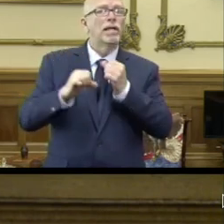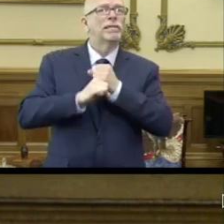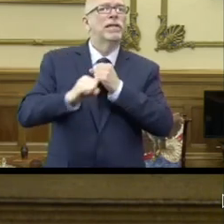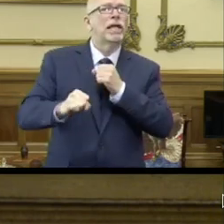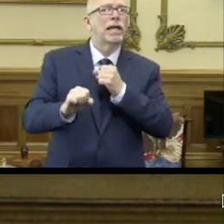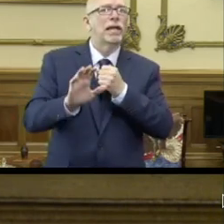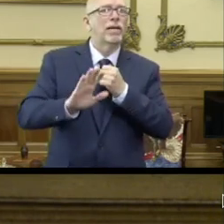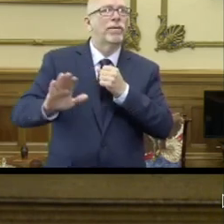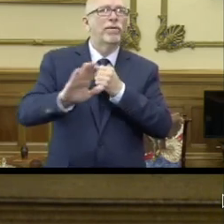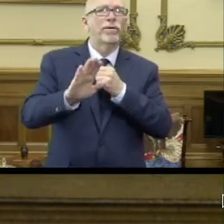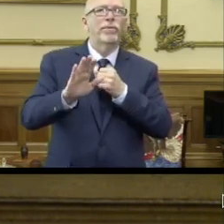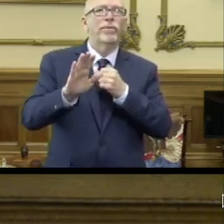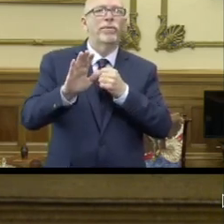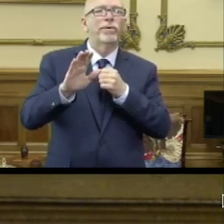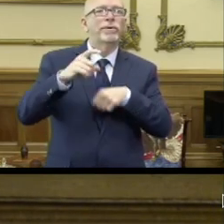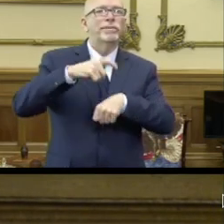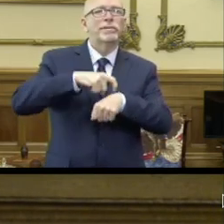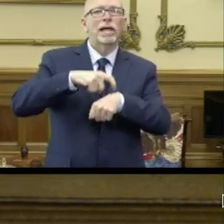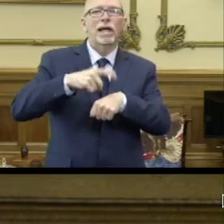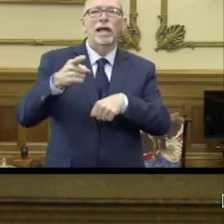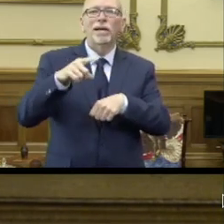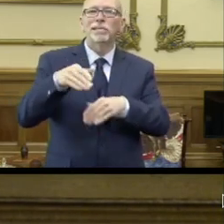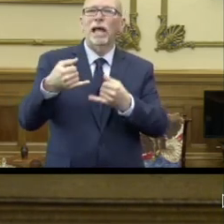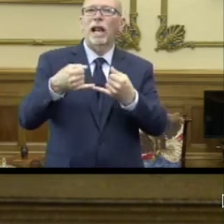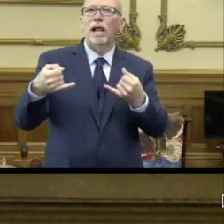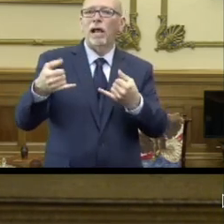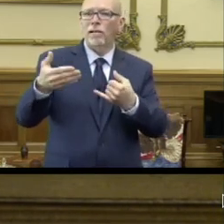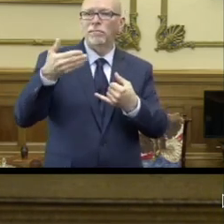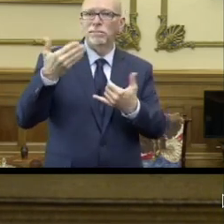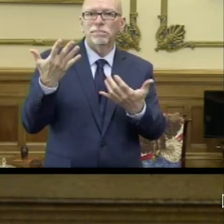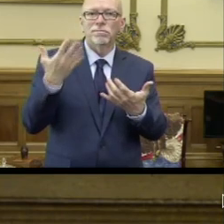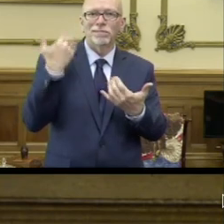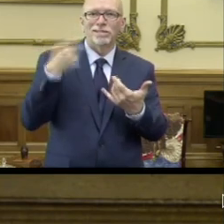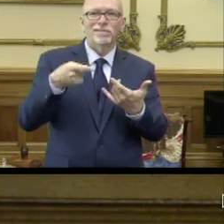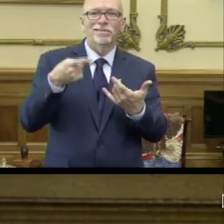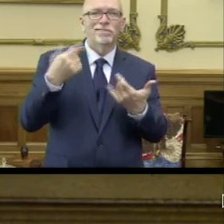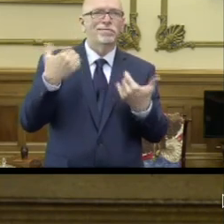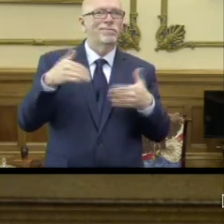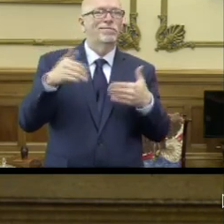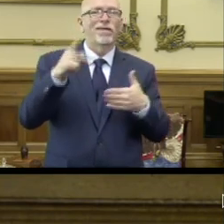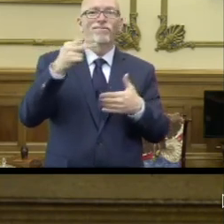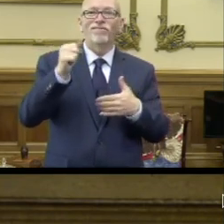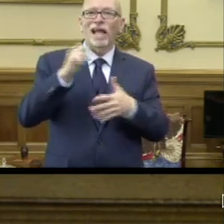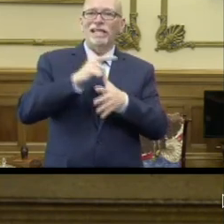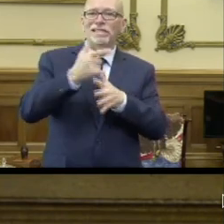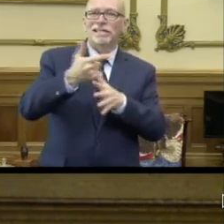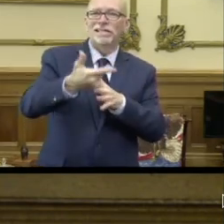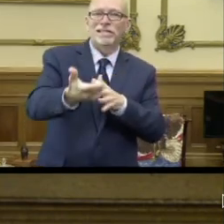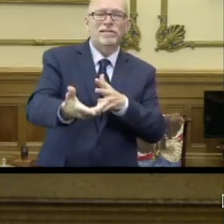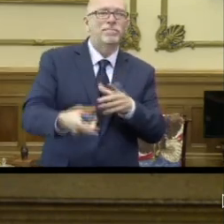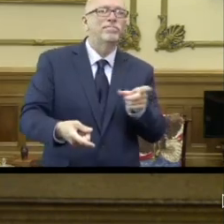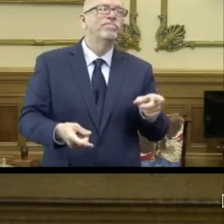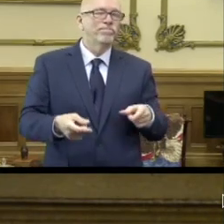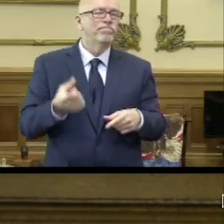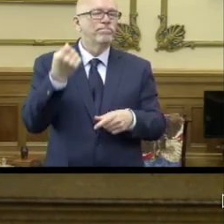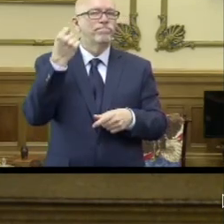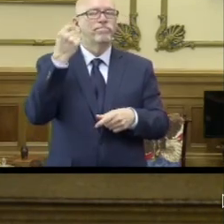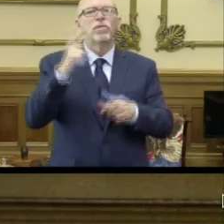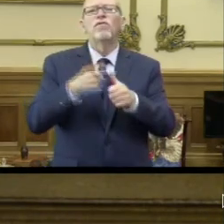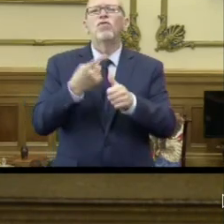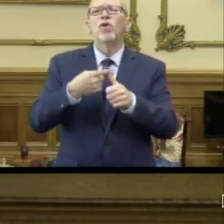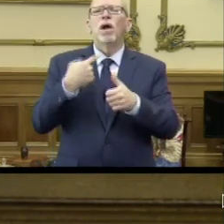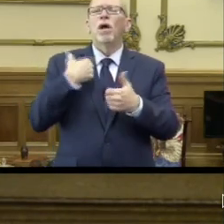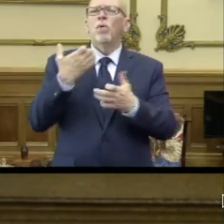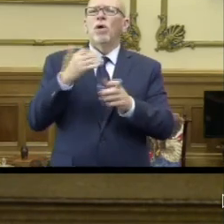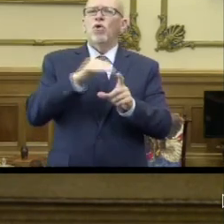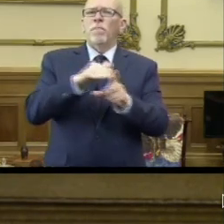that window a little bit more considering this is going to be kind of a phase open? Sure. First, I'd like to